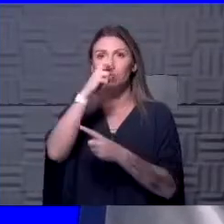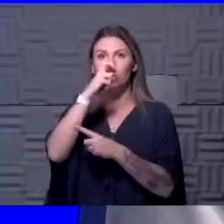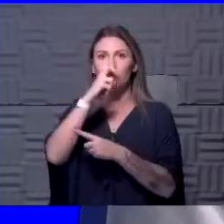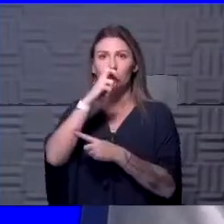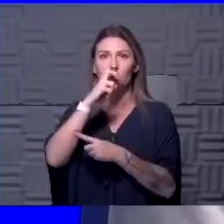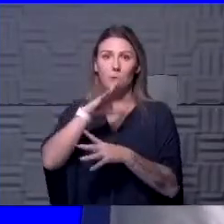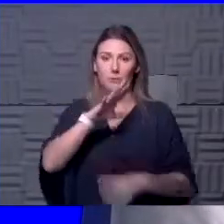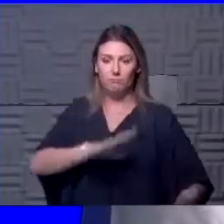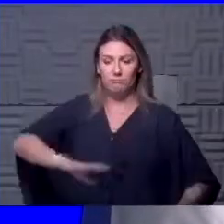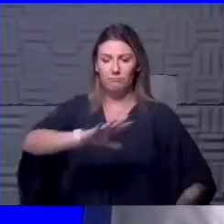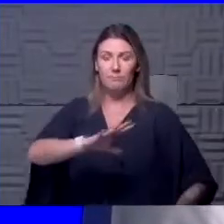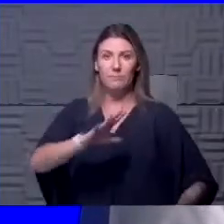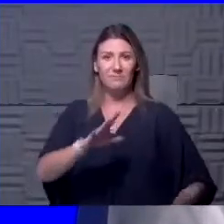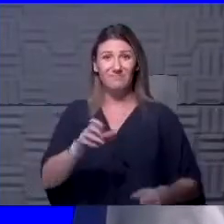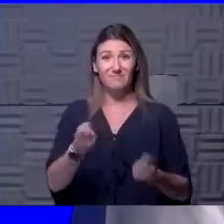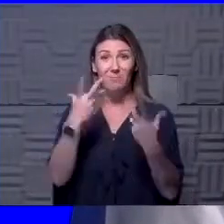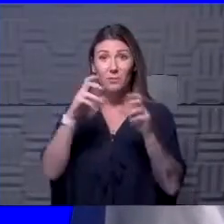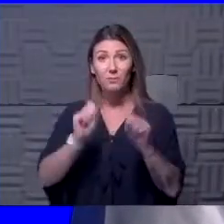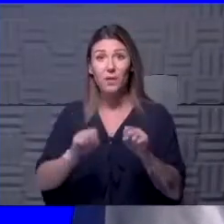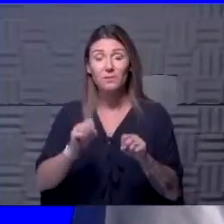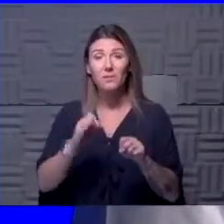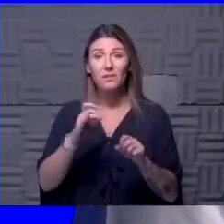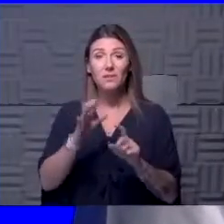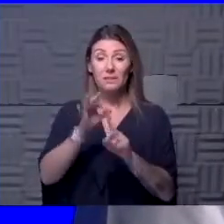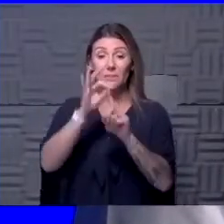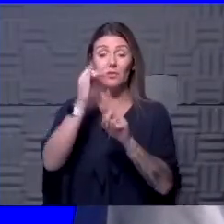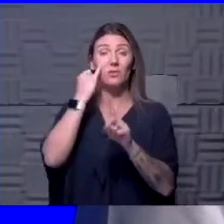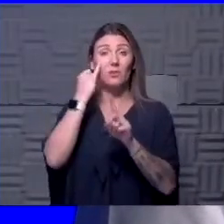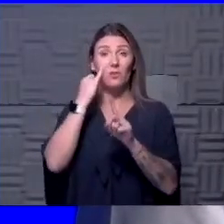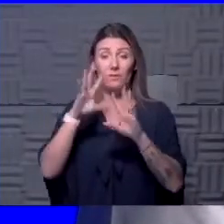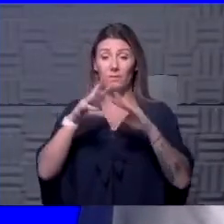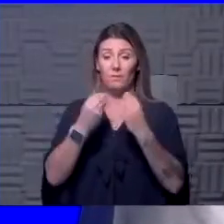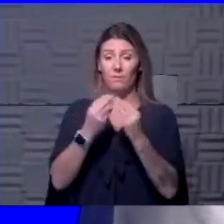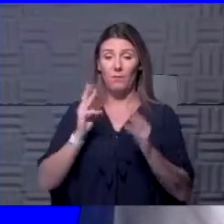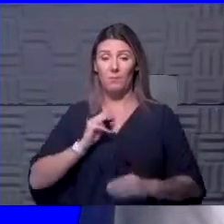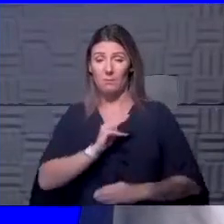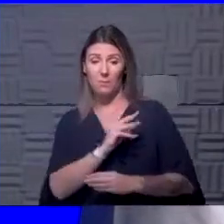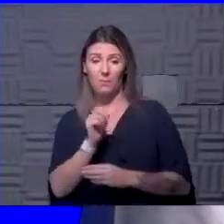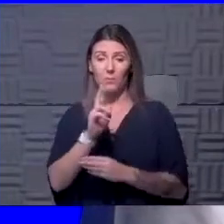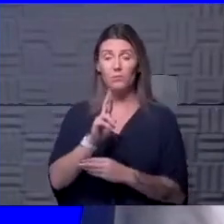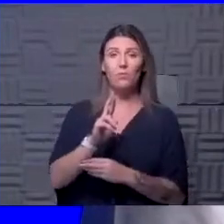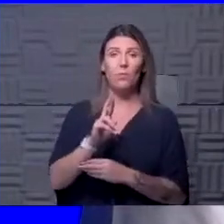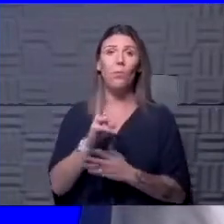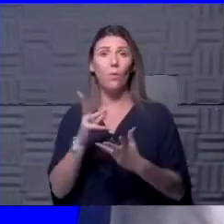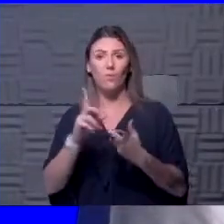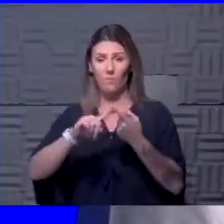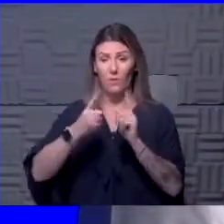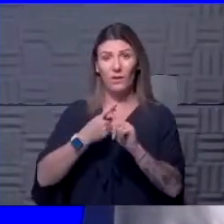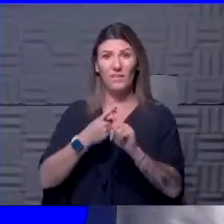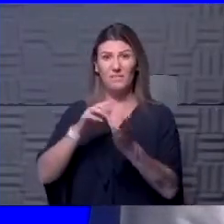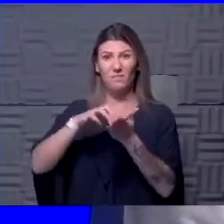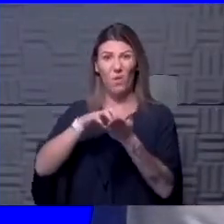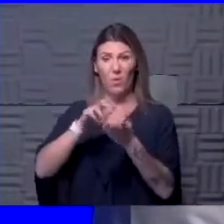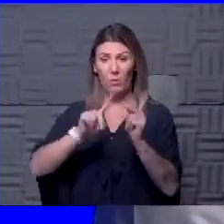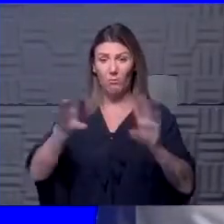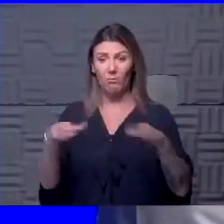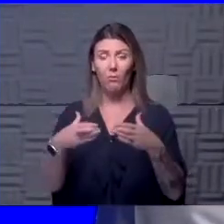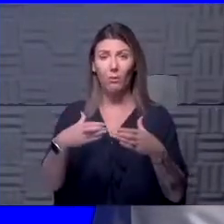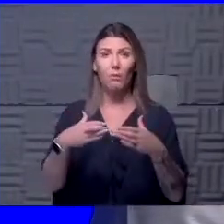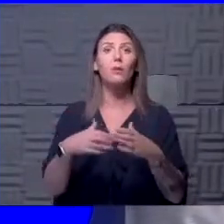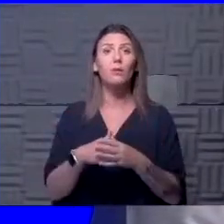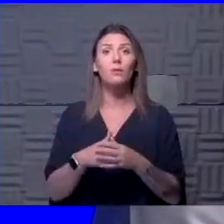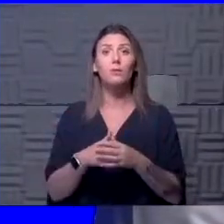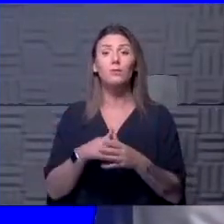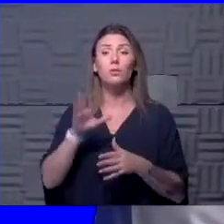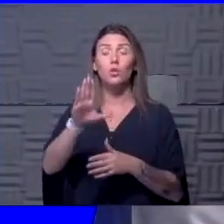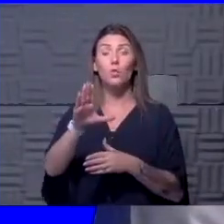as much as possible, especially if you have family members or good friends that are of the vulnerable population, because your bubble will